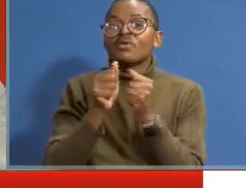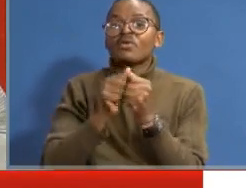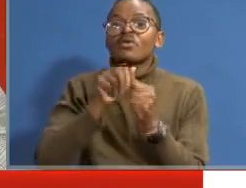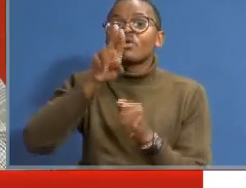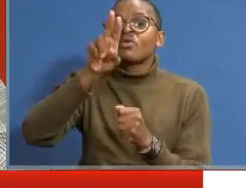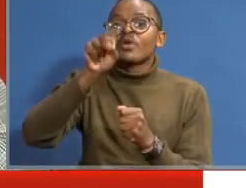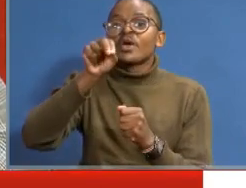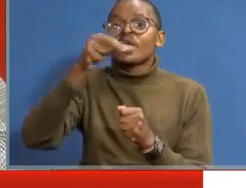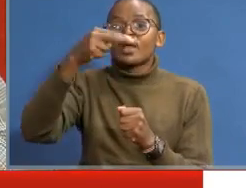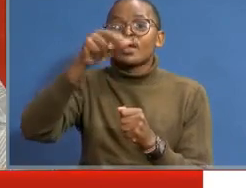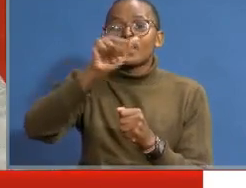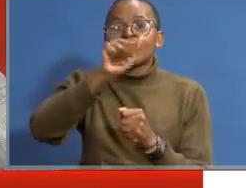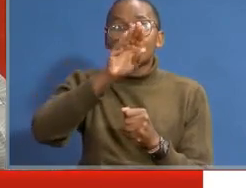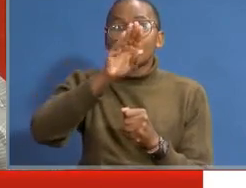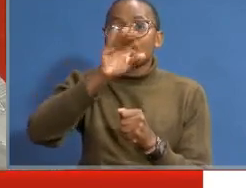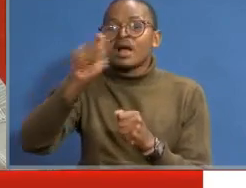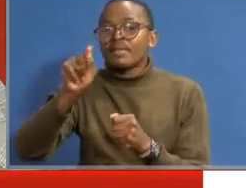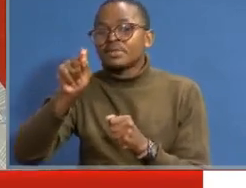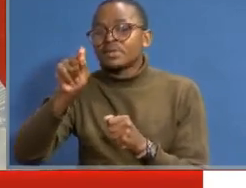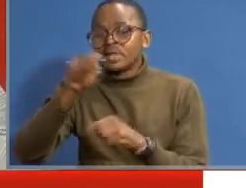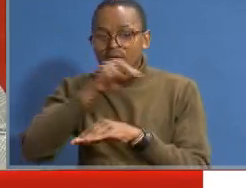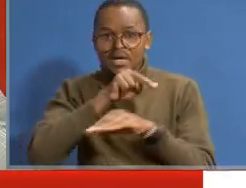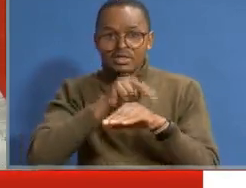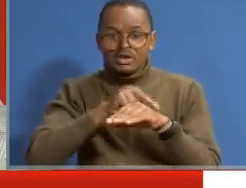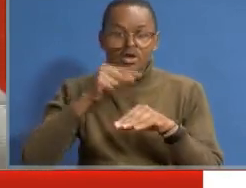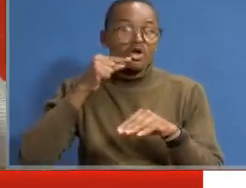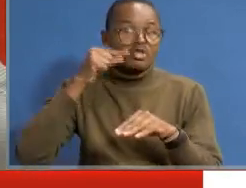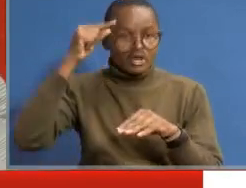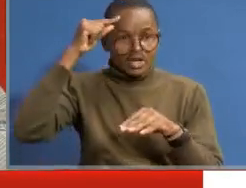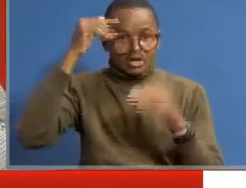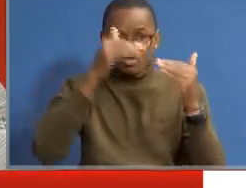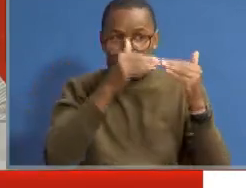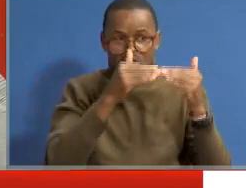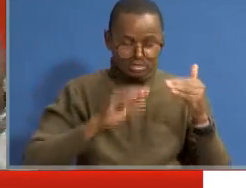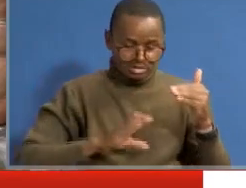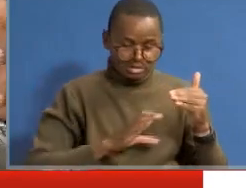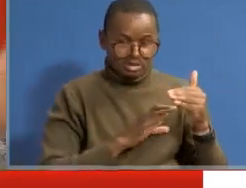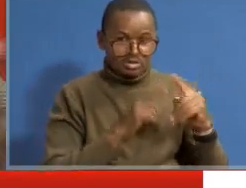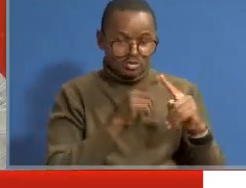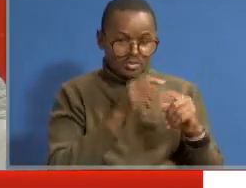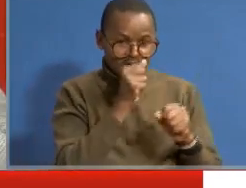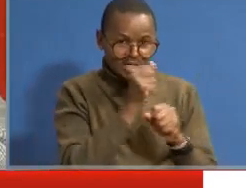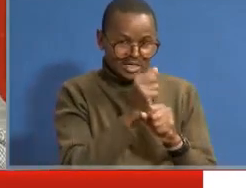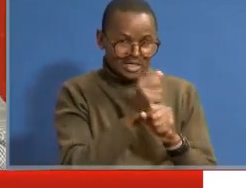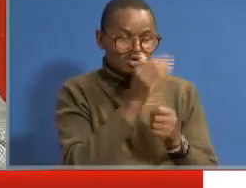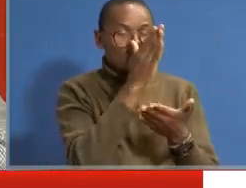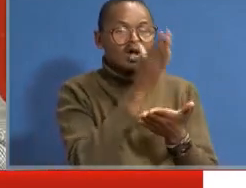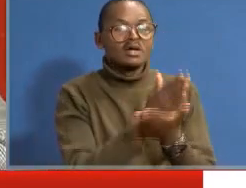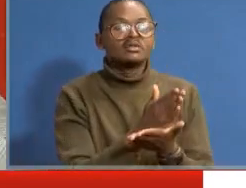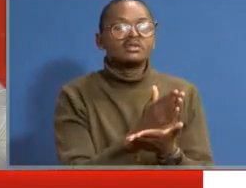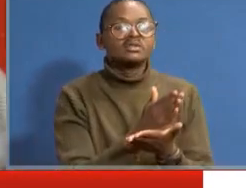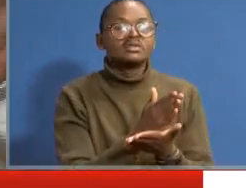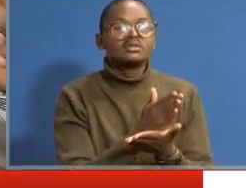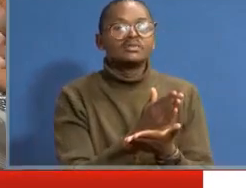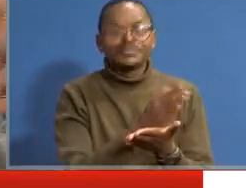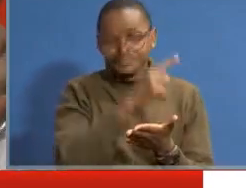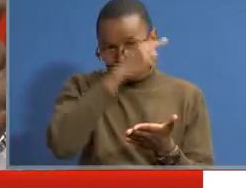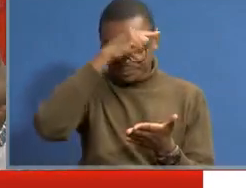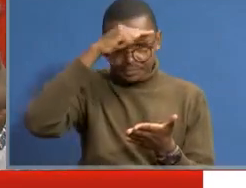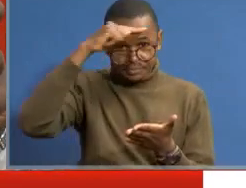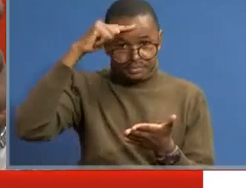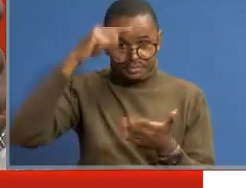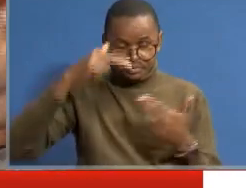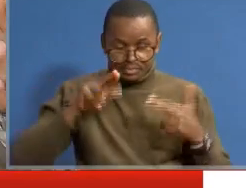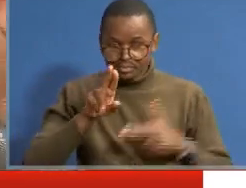UN Habitant and National Gender and Equality Commission just to make sure that because the UN